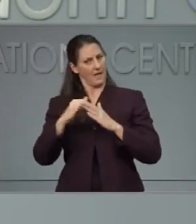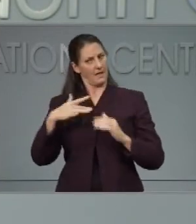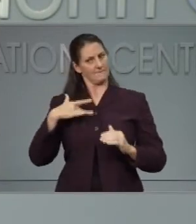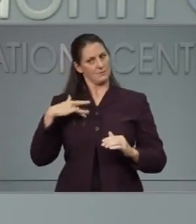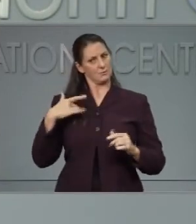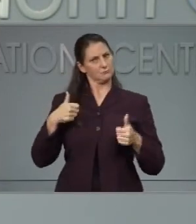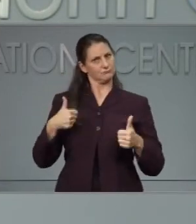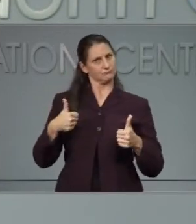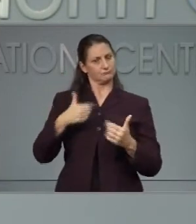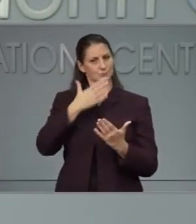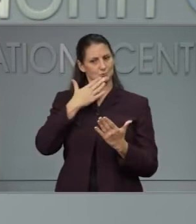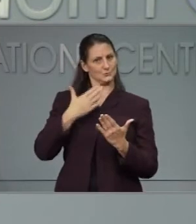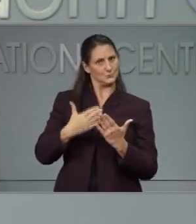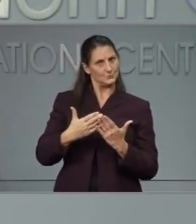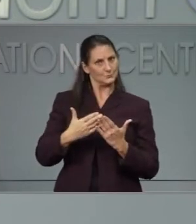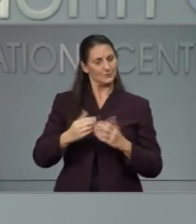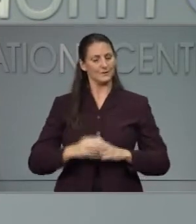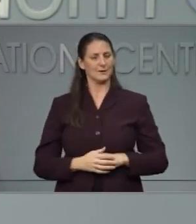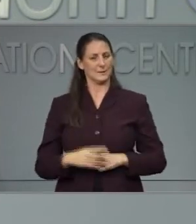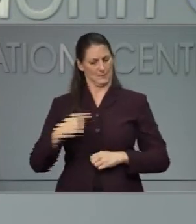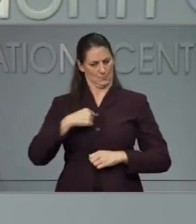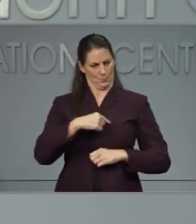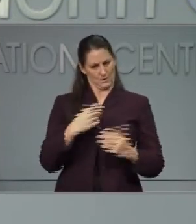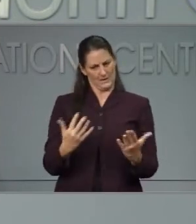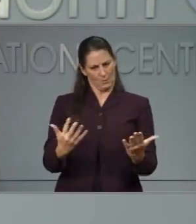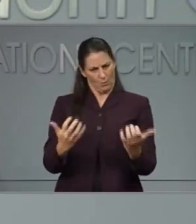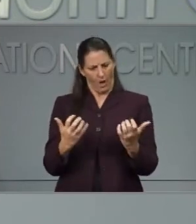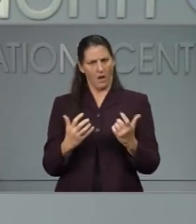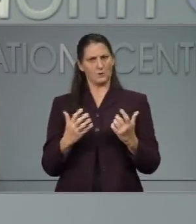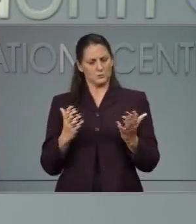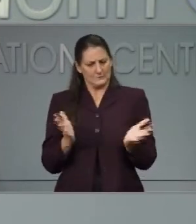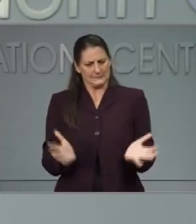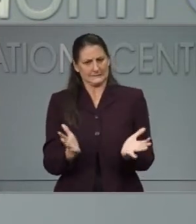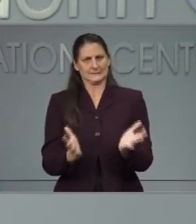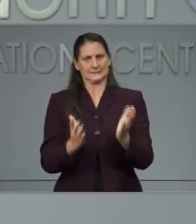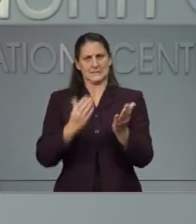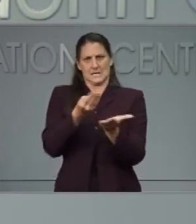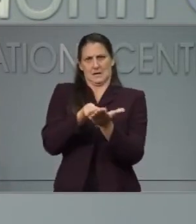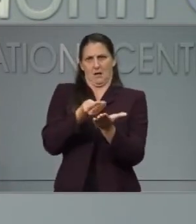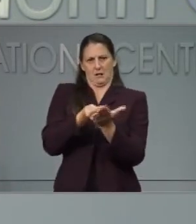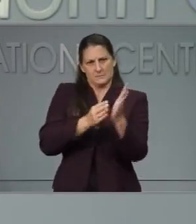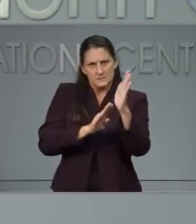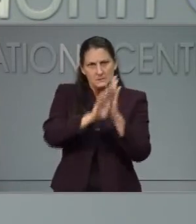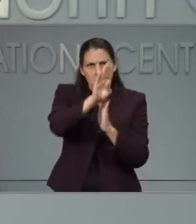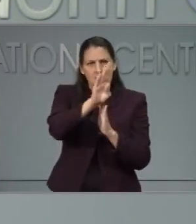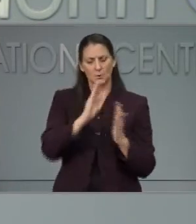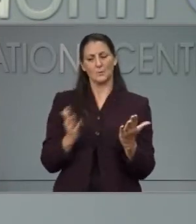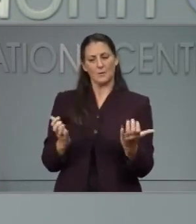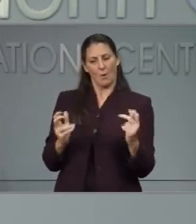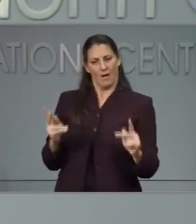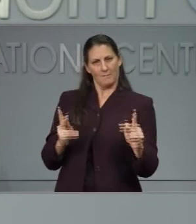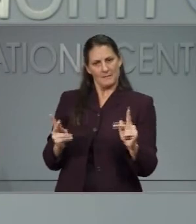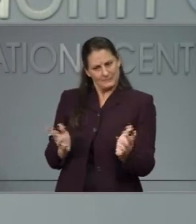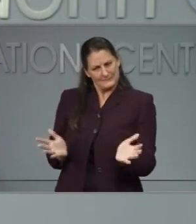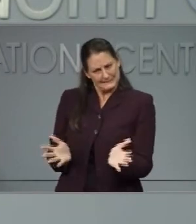economy, to encourage people to exercise at the same time. So this is a dimmer switch, careful